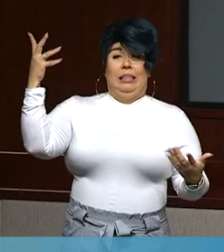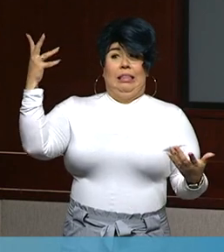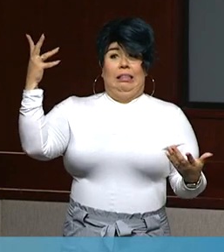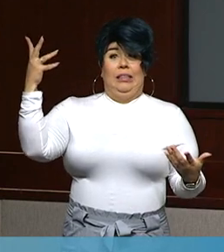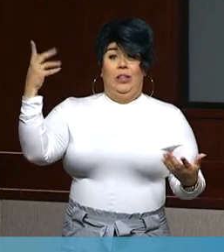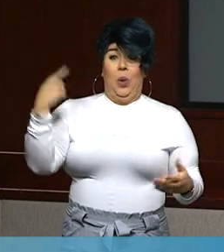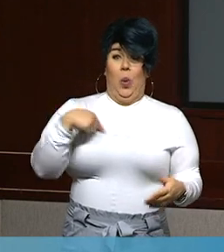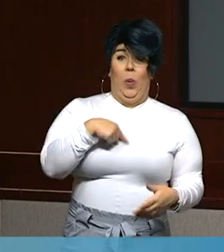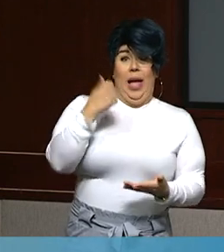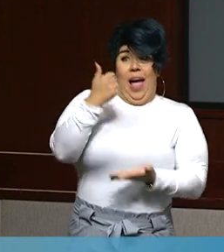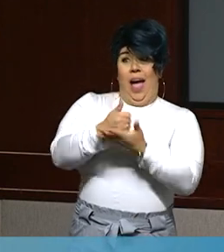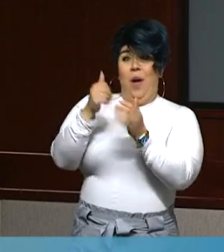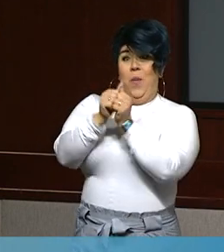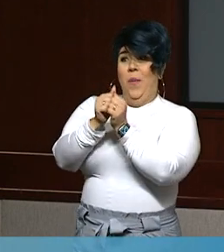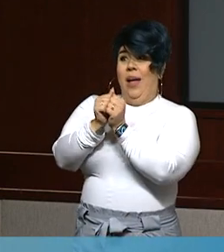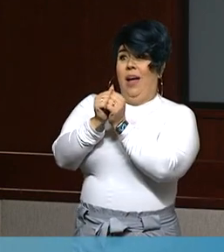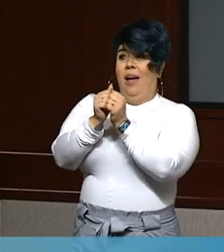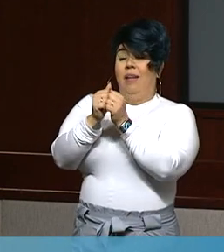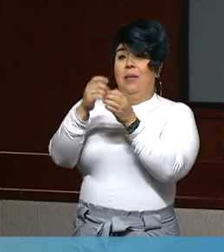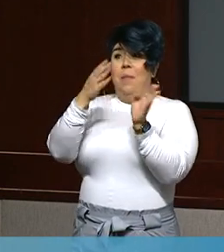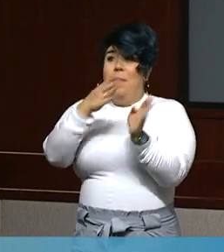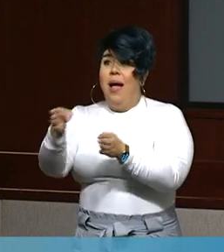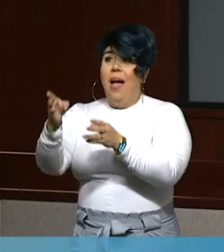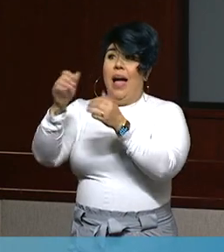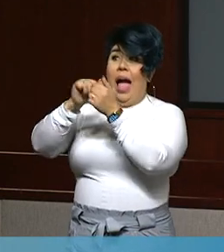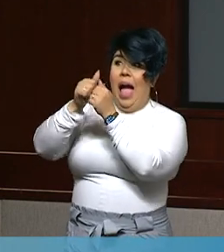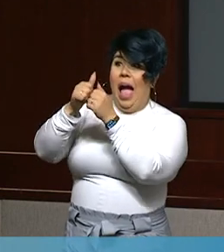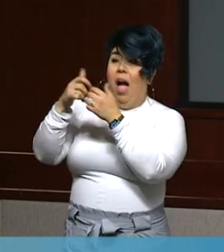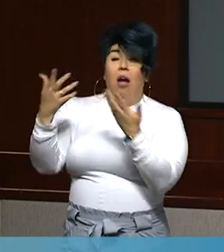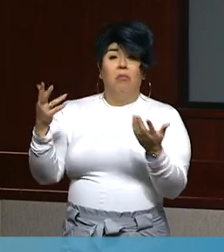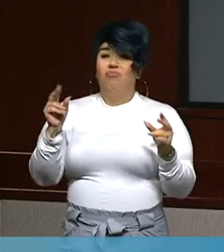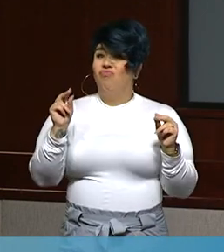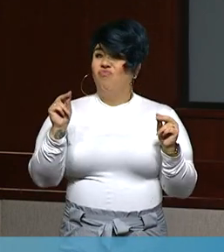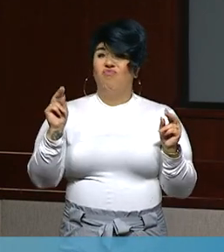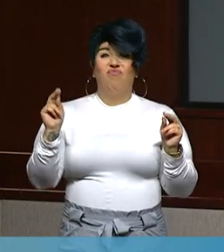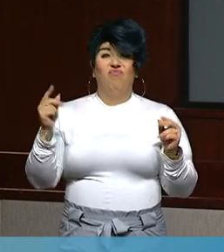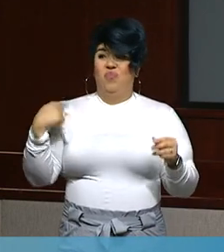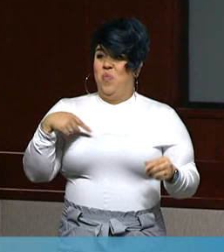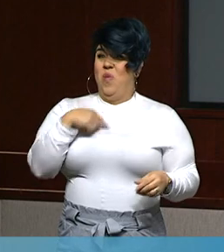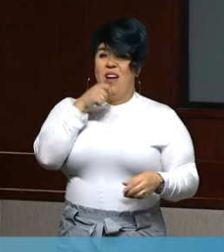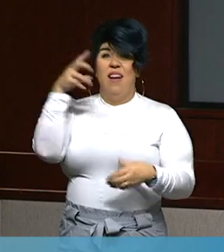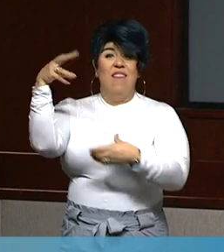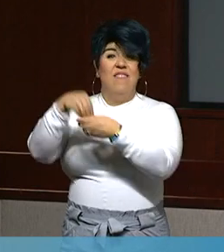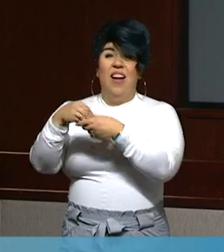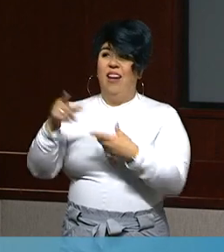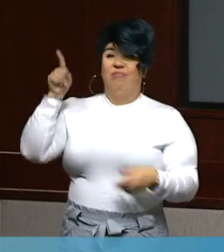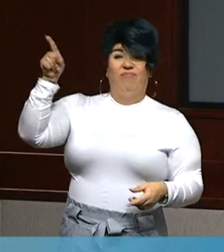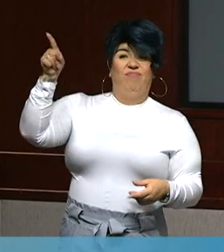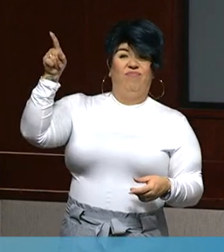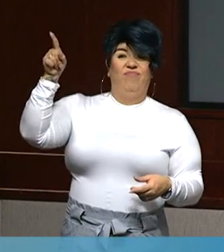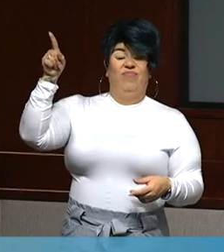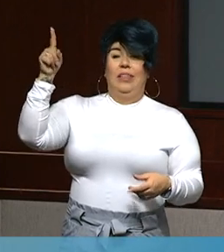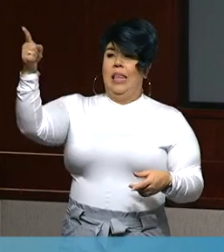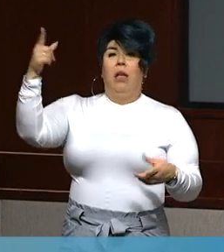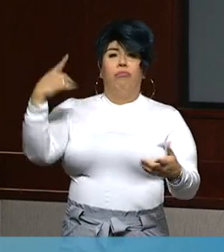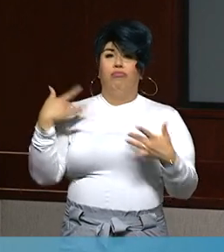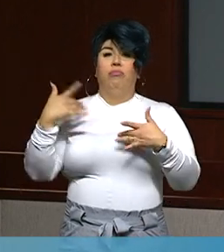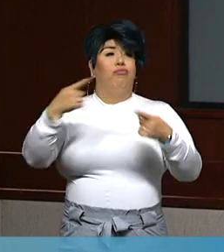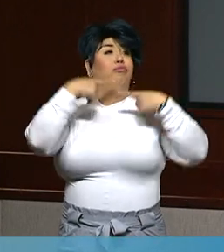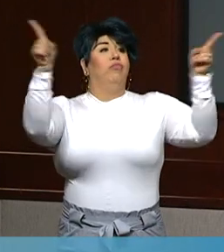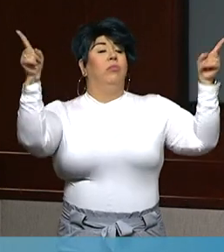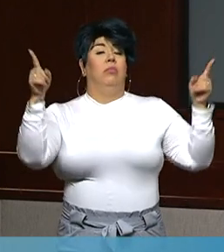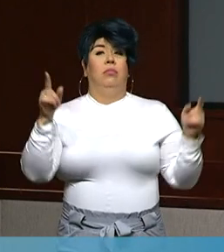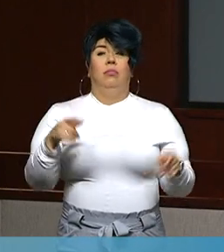of these orders. These orders are announced. Typically, we find out just hours